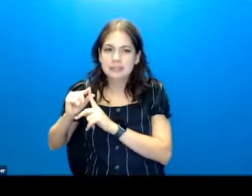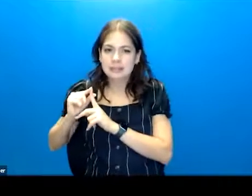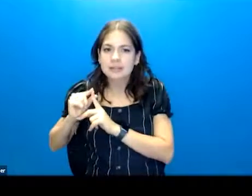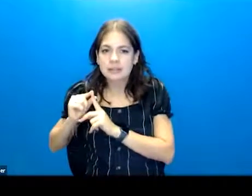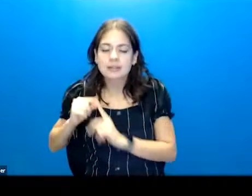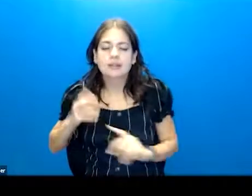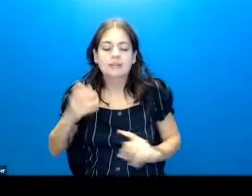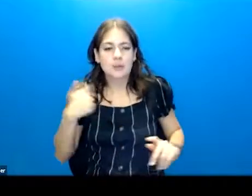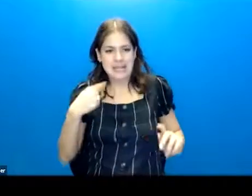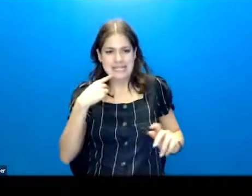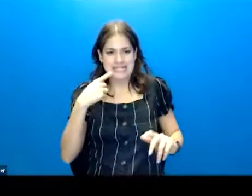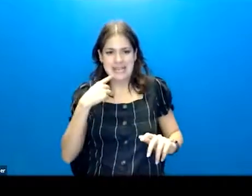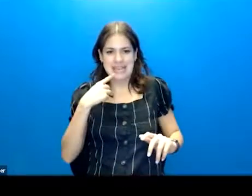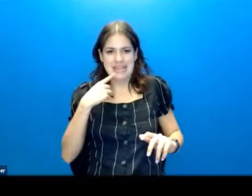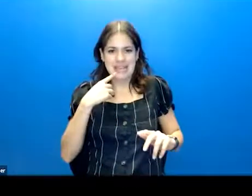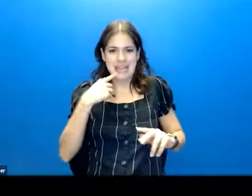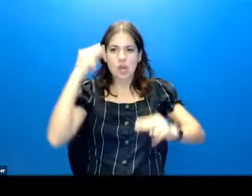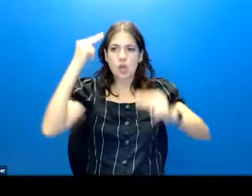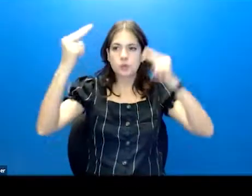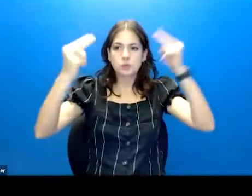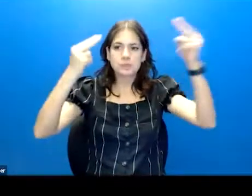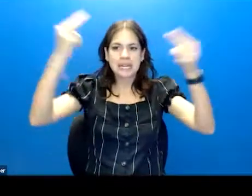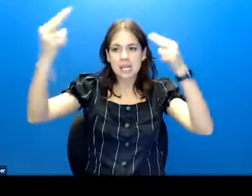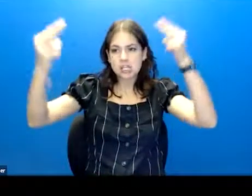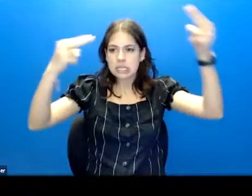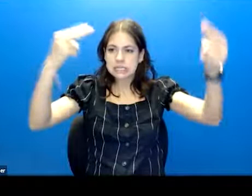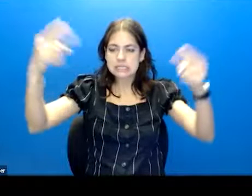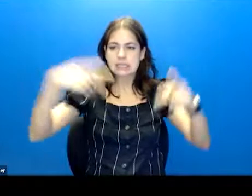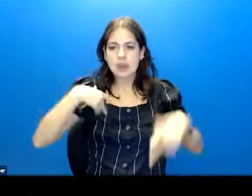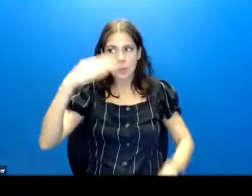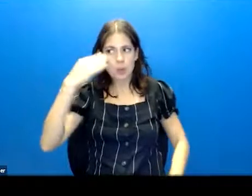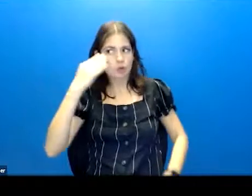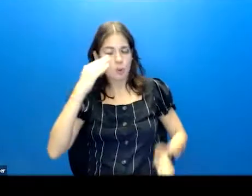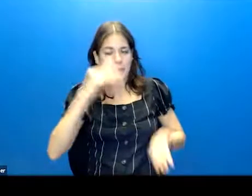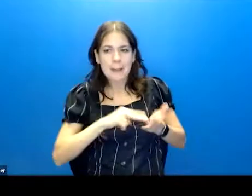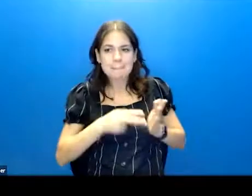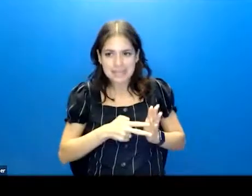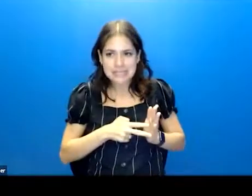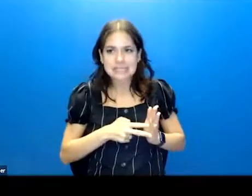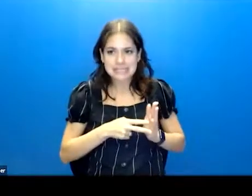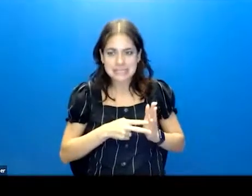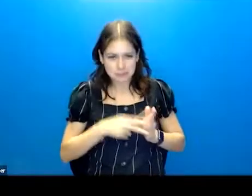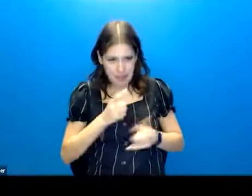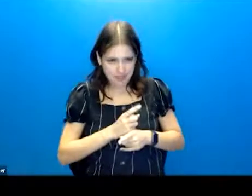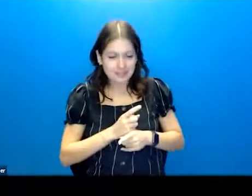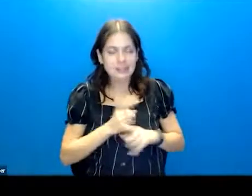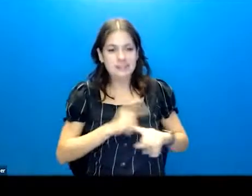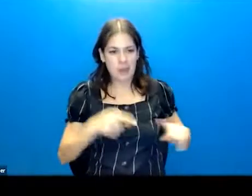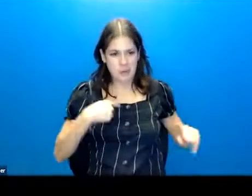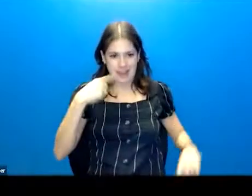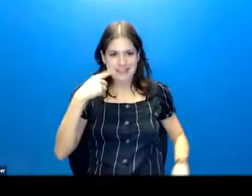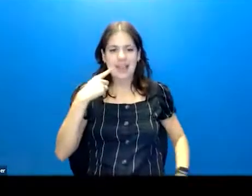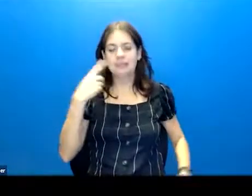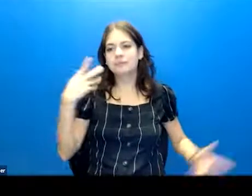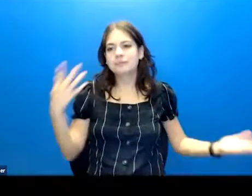When I say hallucinations, we all know what that means, right? But when I